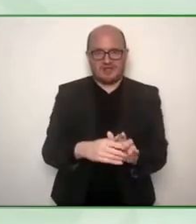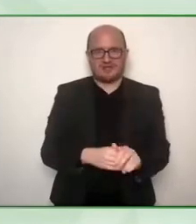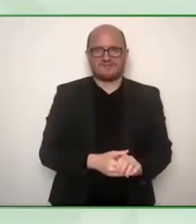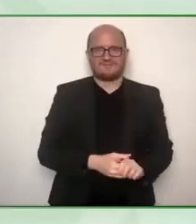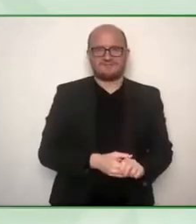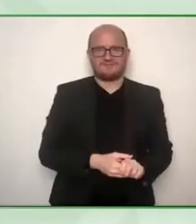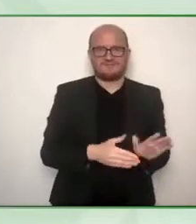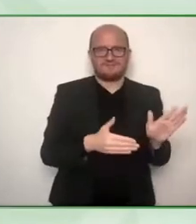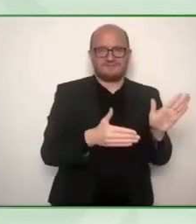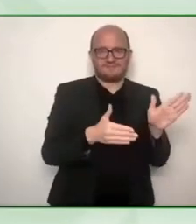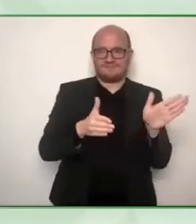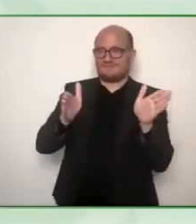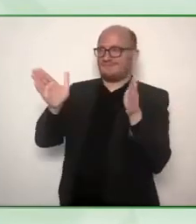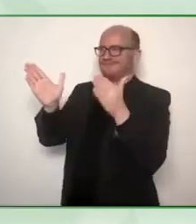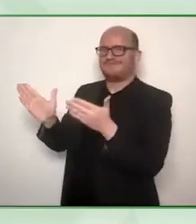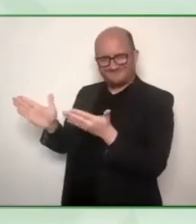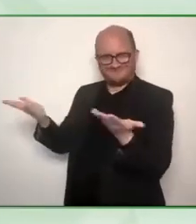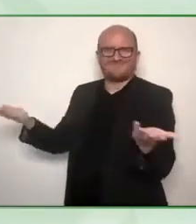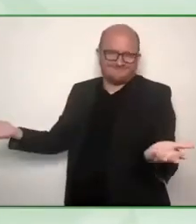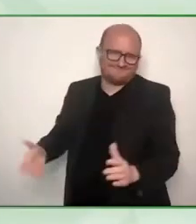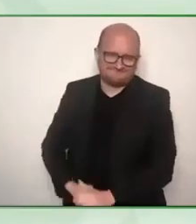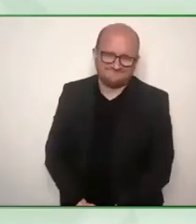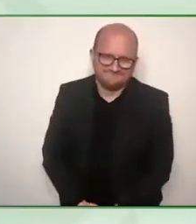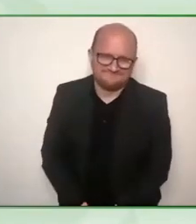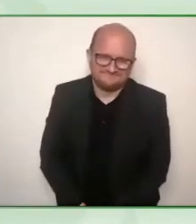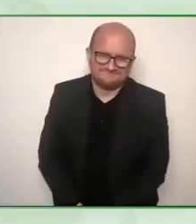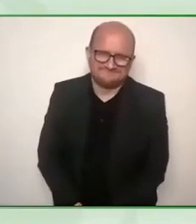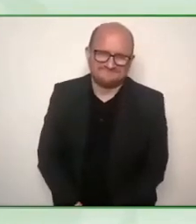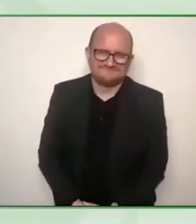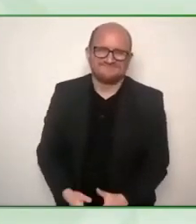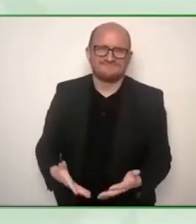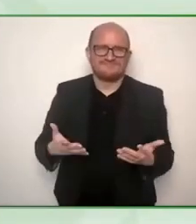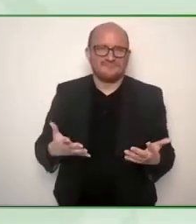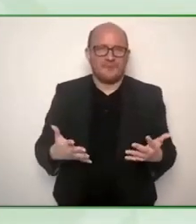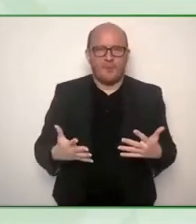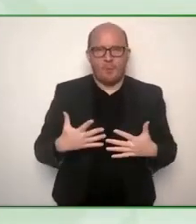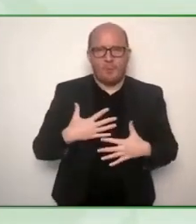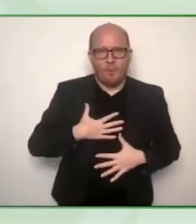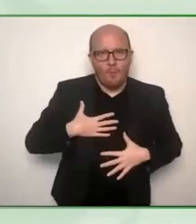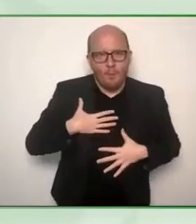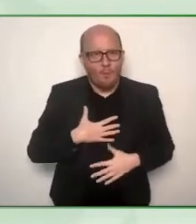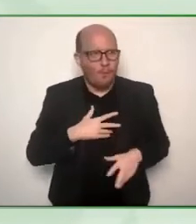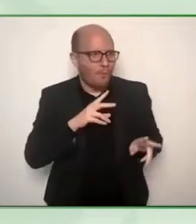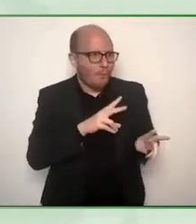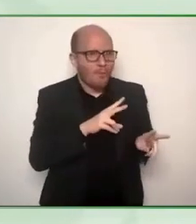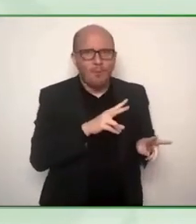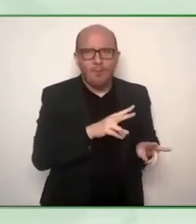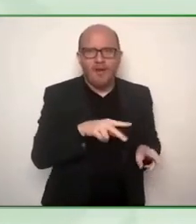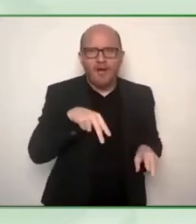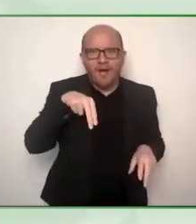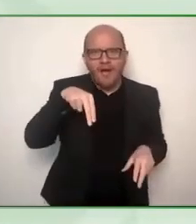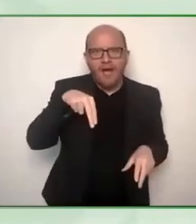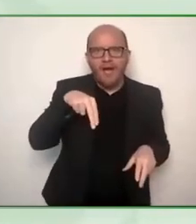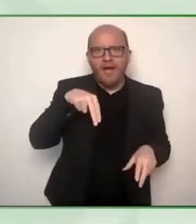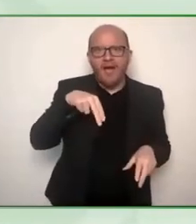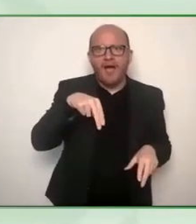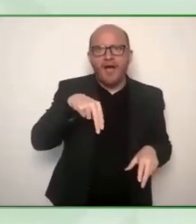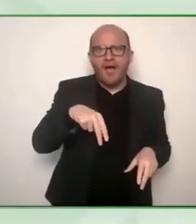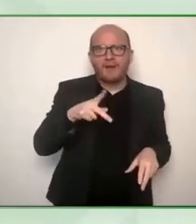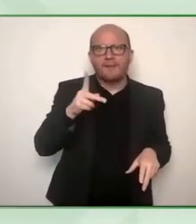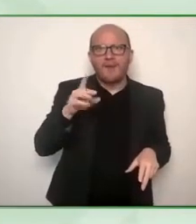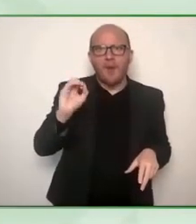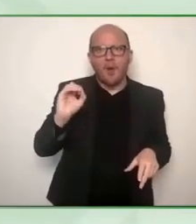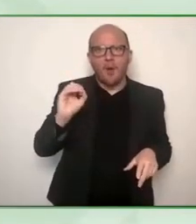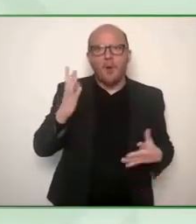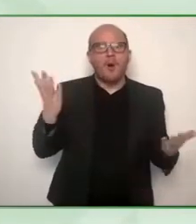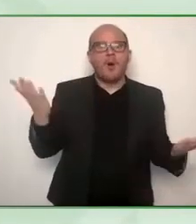all right very exciting NPO we heard about respectability and everything else you have